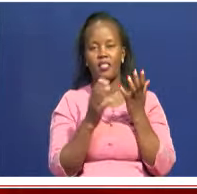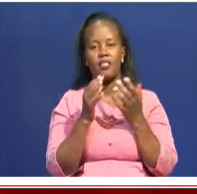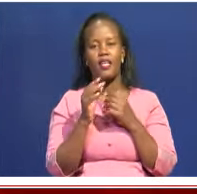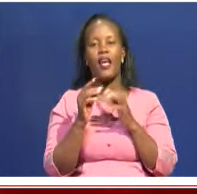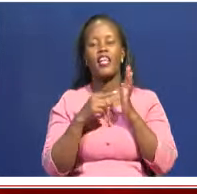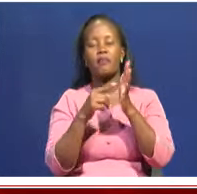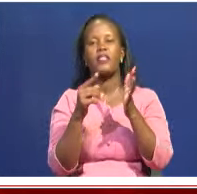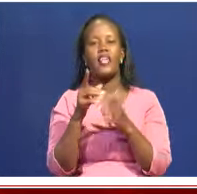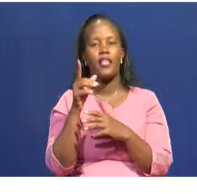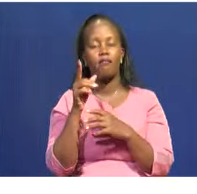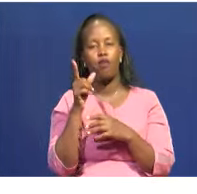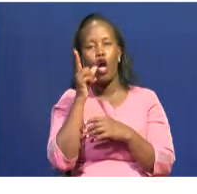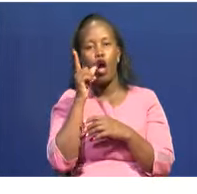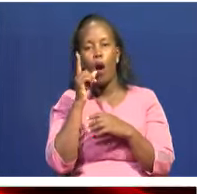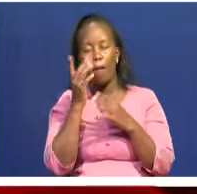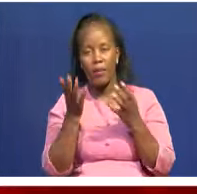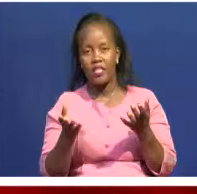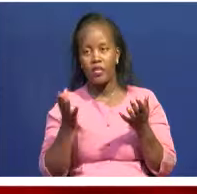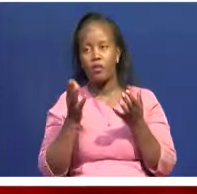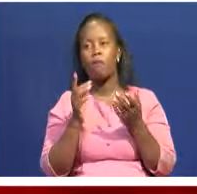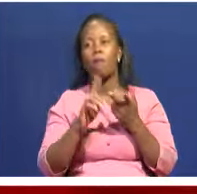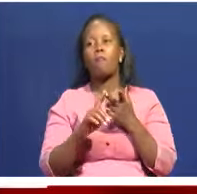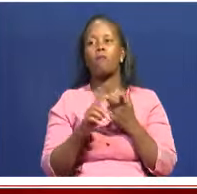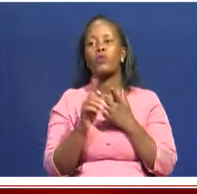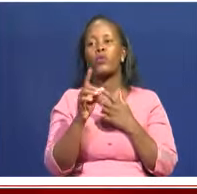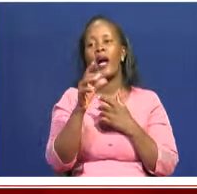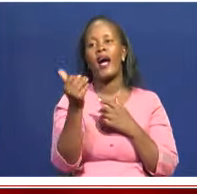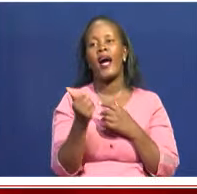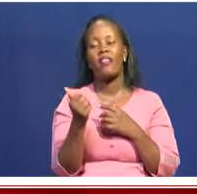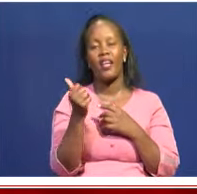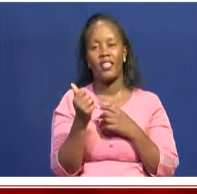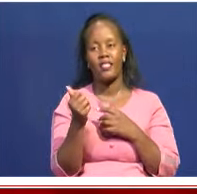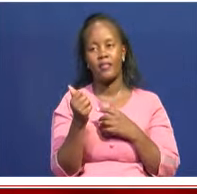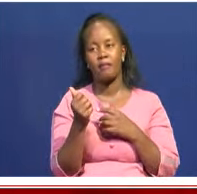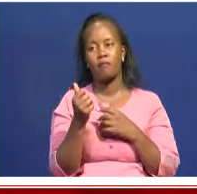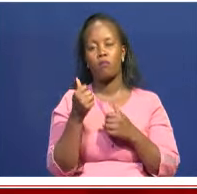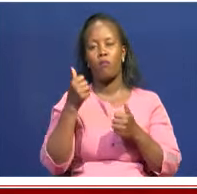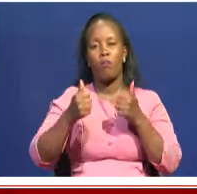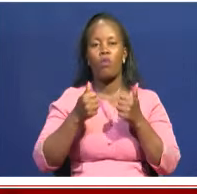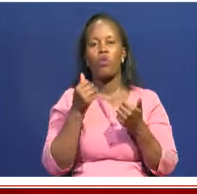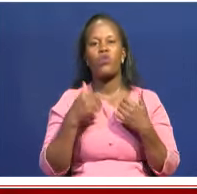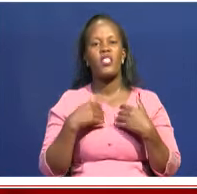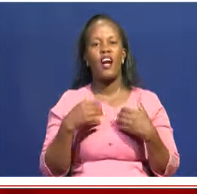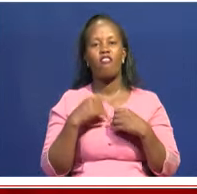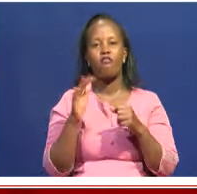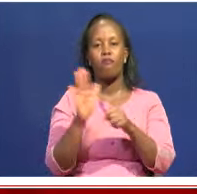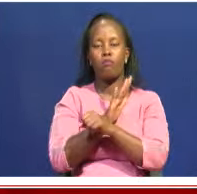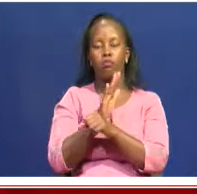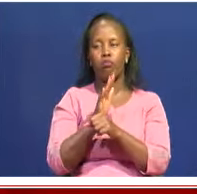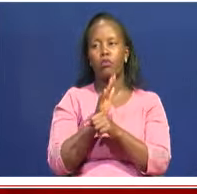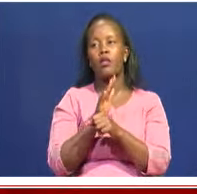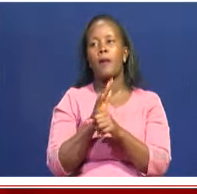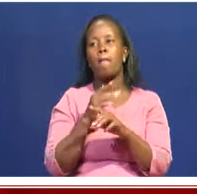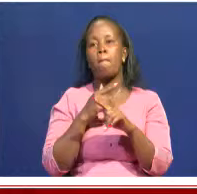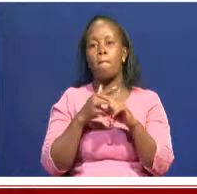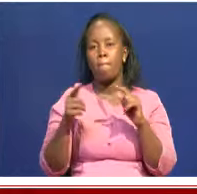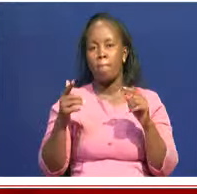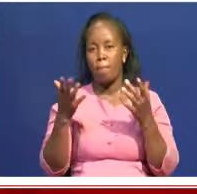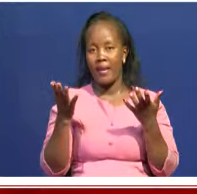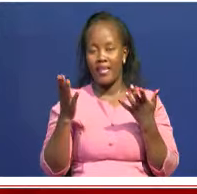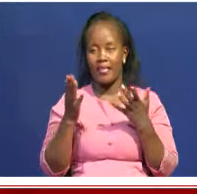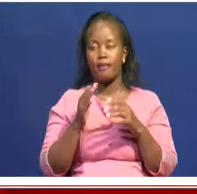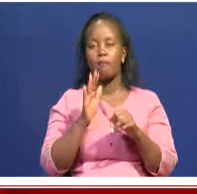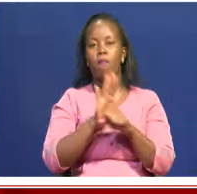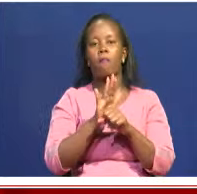Pete Rivers Museum, the British Museum itself and the Horniman Museum. But at the same time, you'll find the